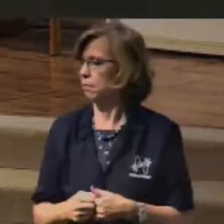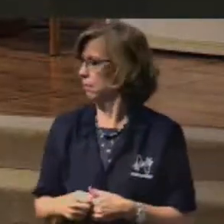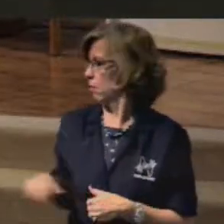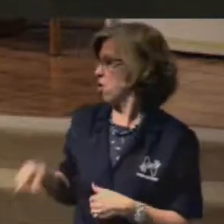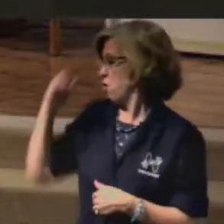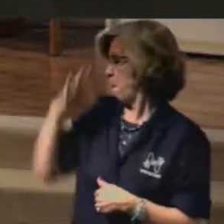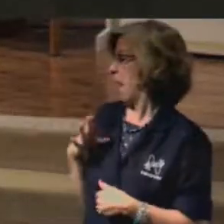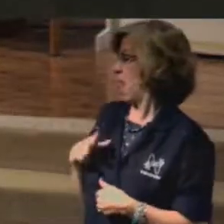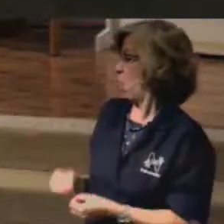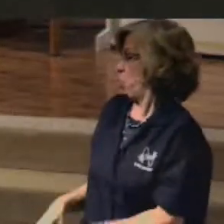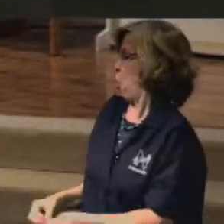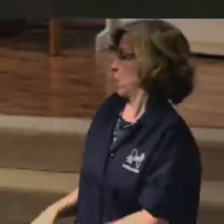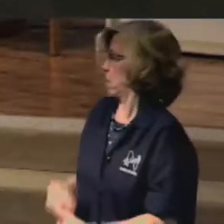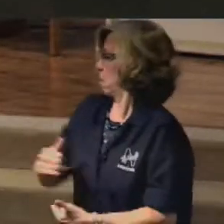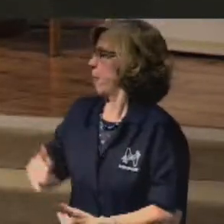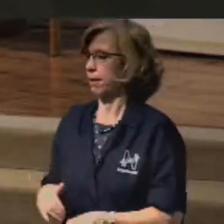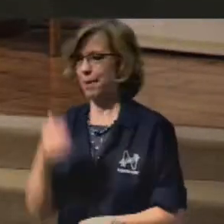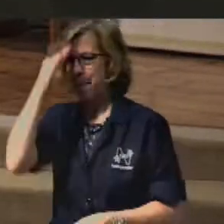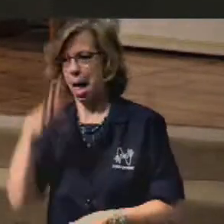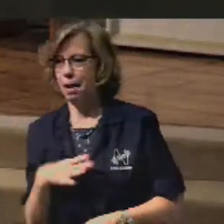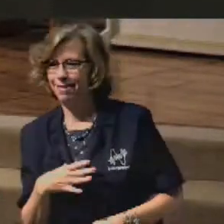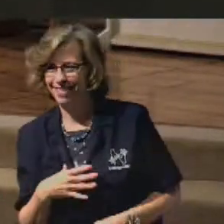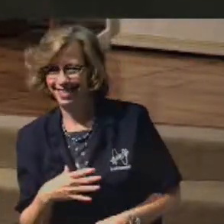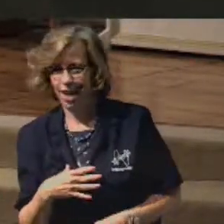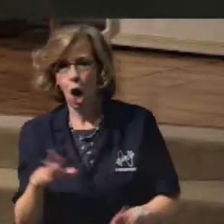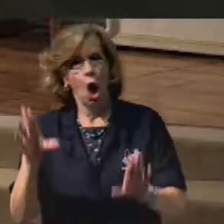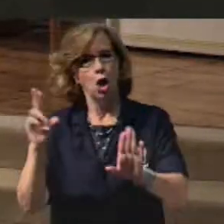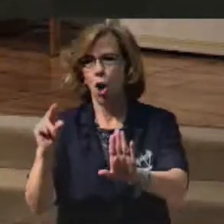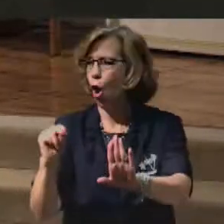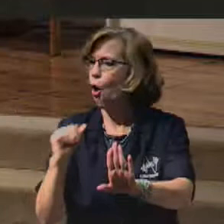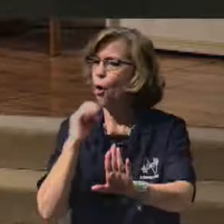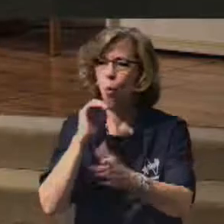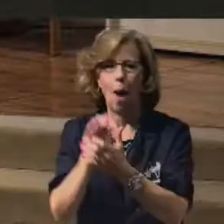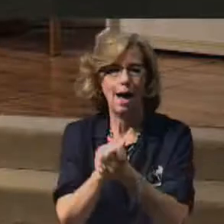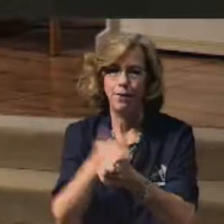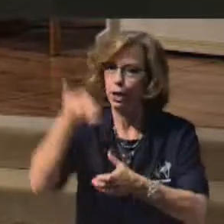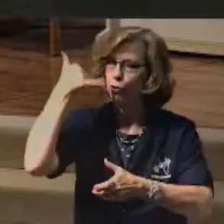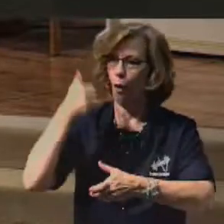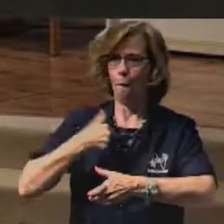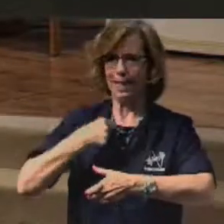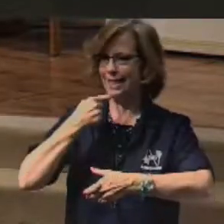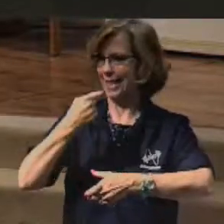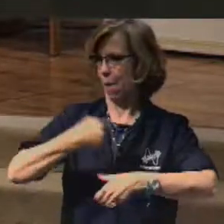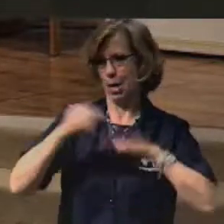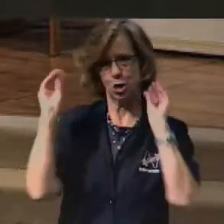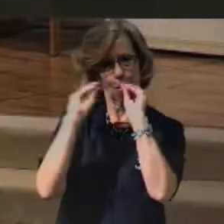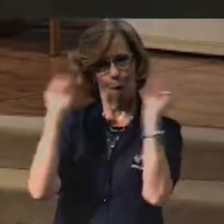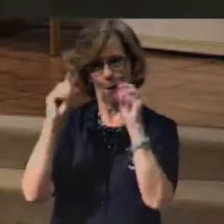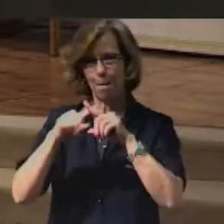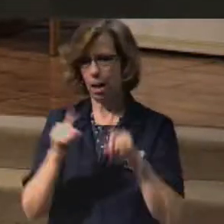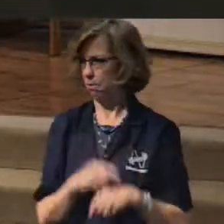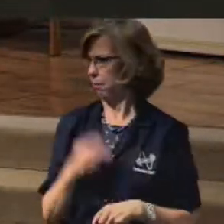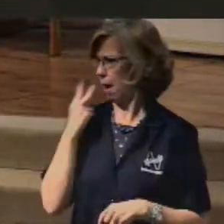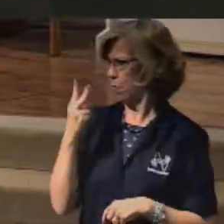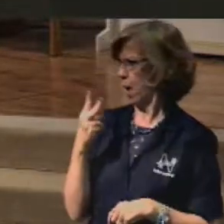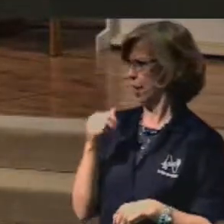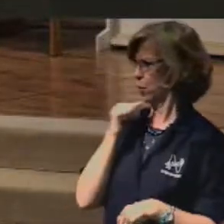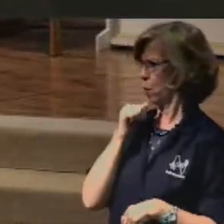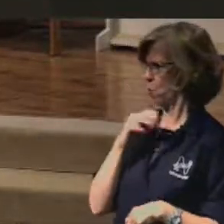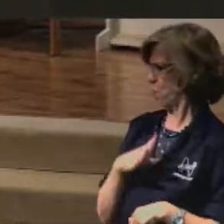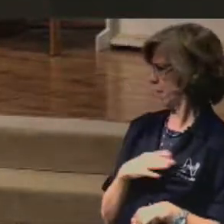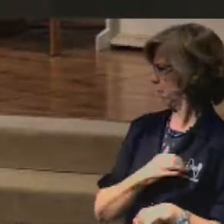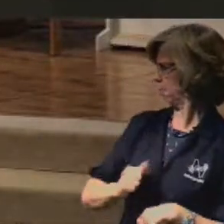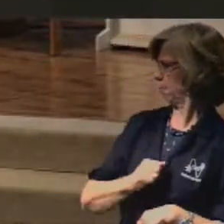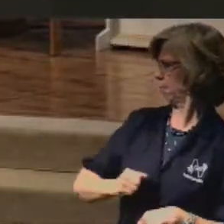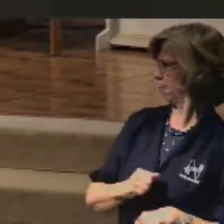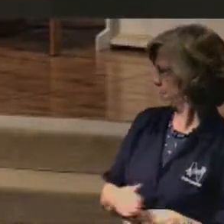is. I don't know what happened this week. No, your wife didn't call me and tell me. But there's some of that going on. I know that because it happens at my house